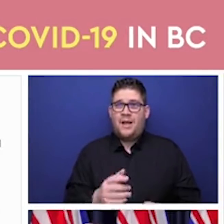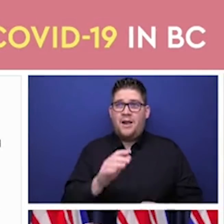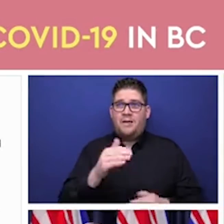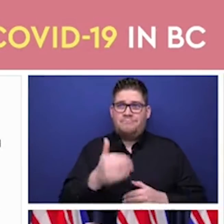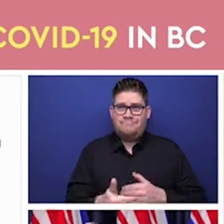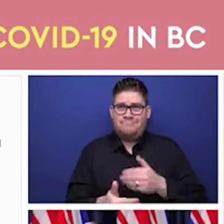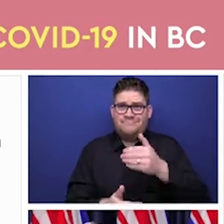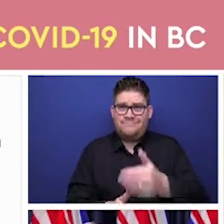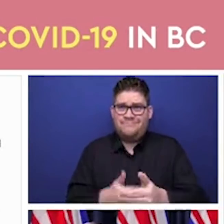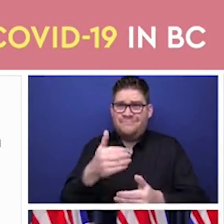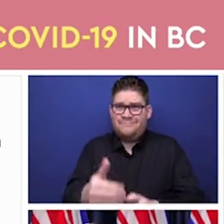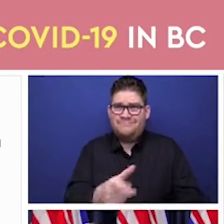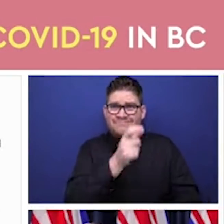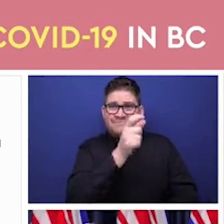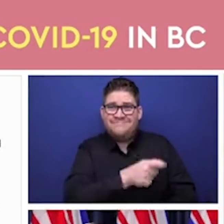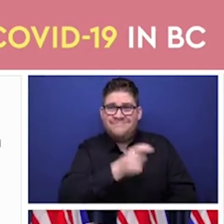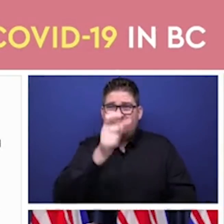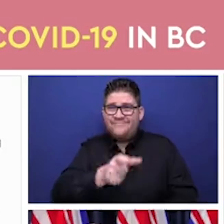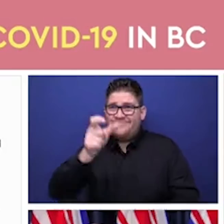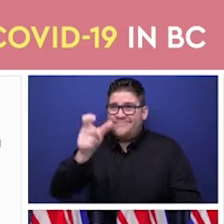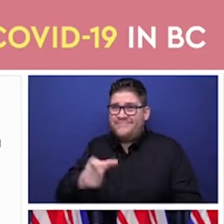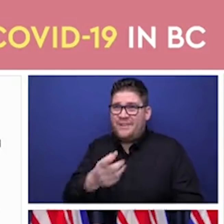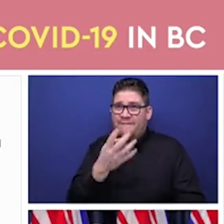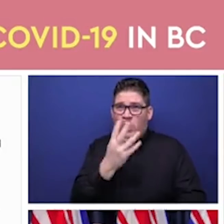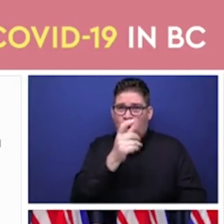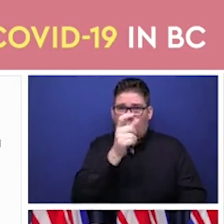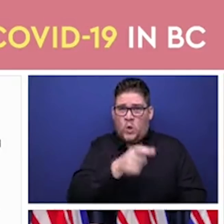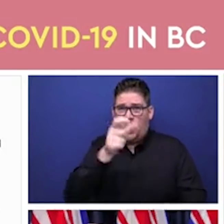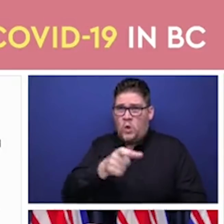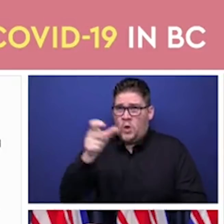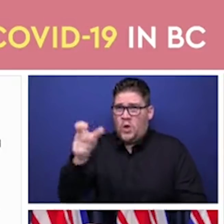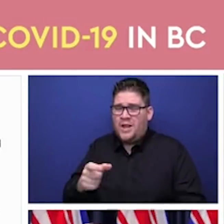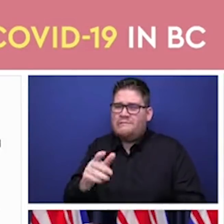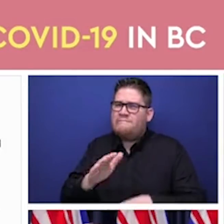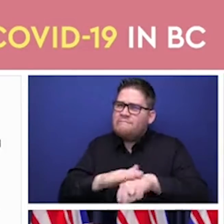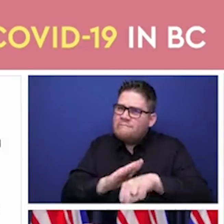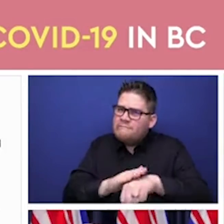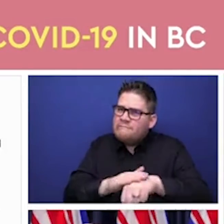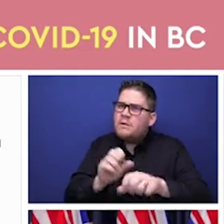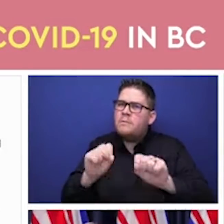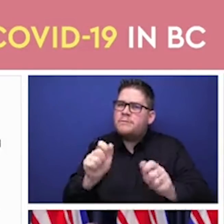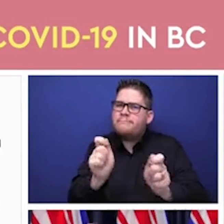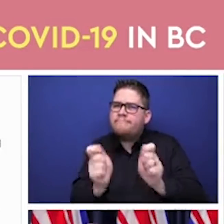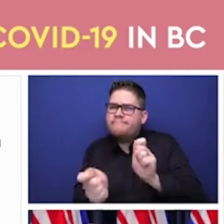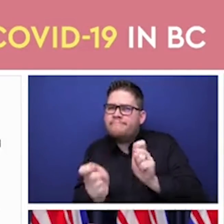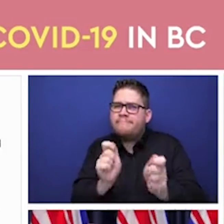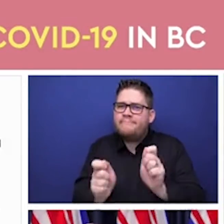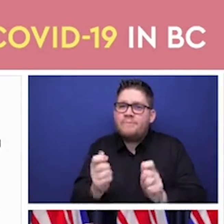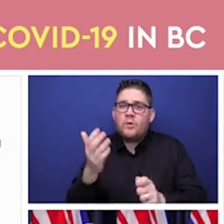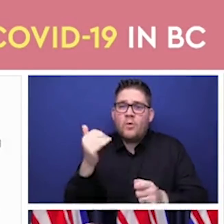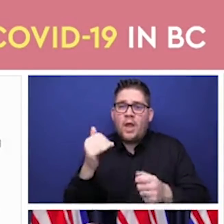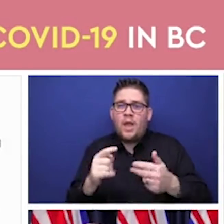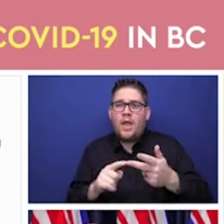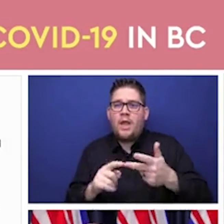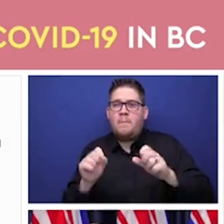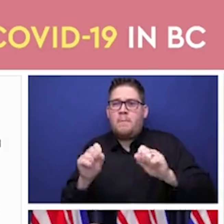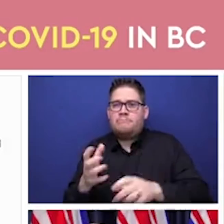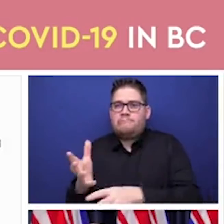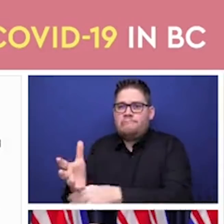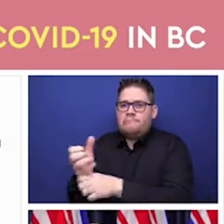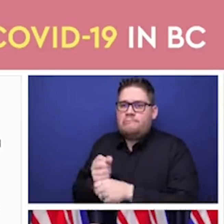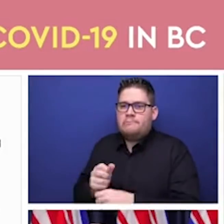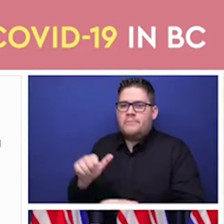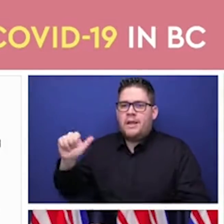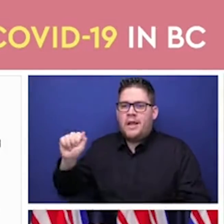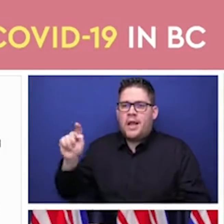exact volumes. And then as Dr. Henry said, the extension of dose two will make a big, big difference to our ability to